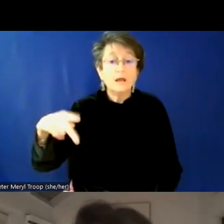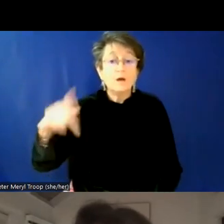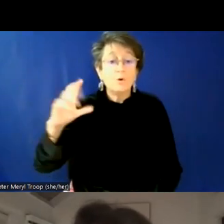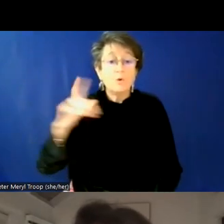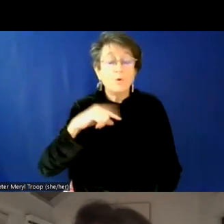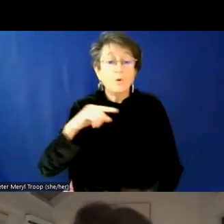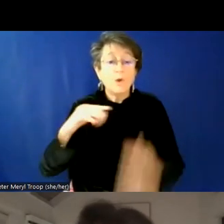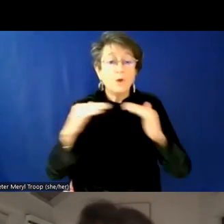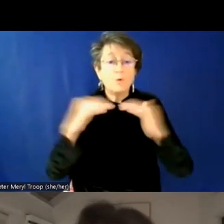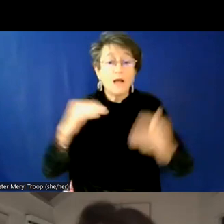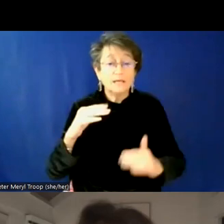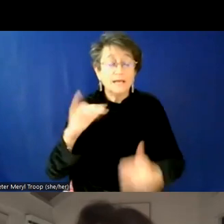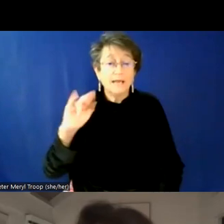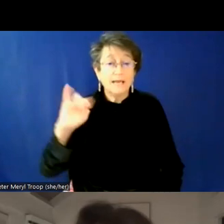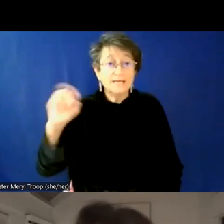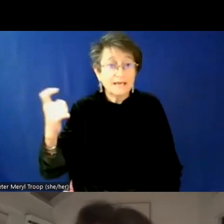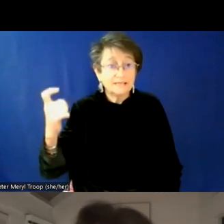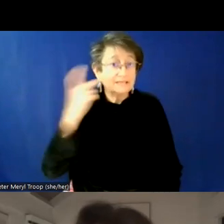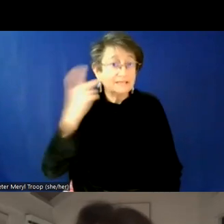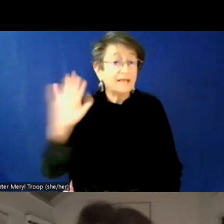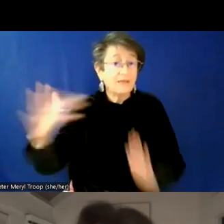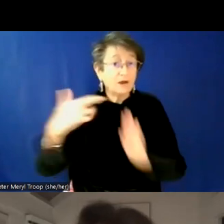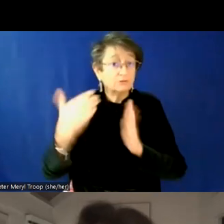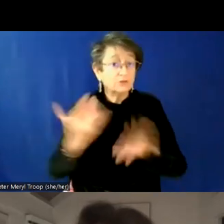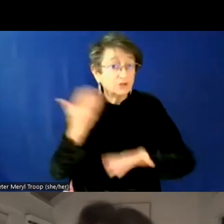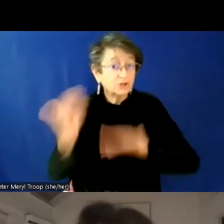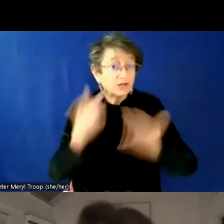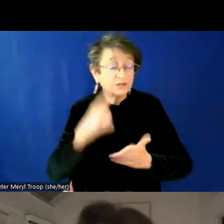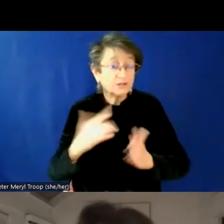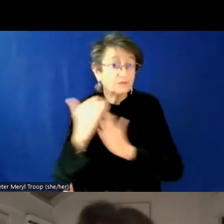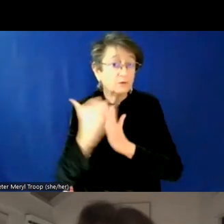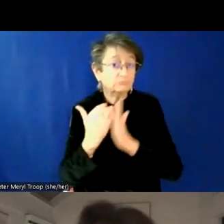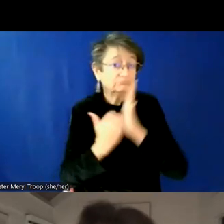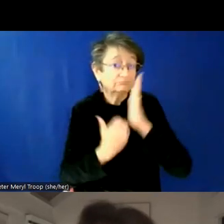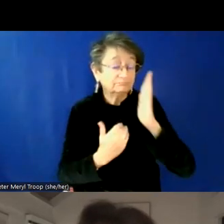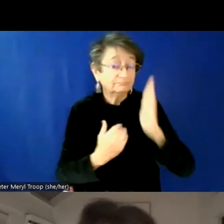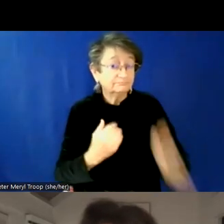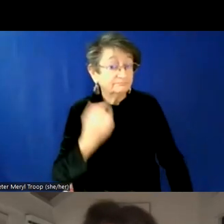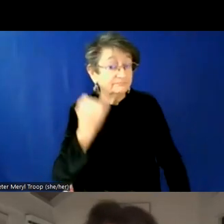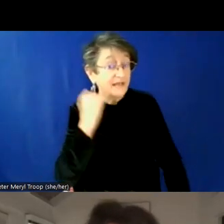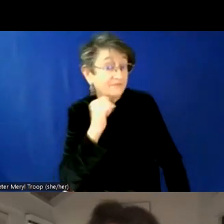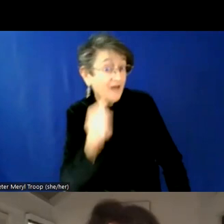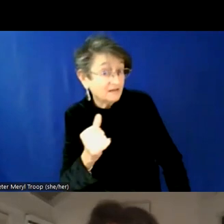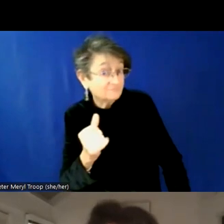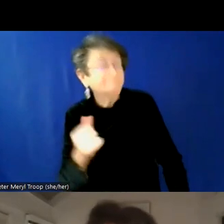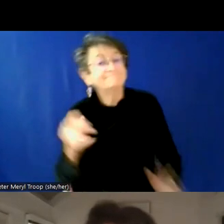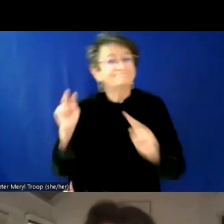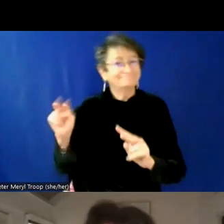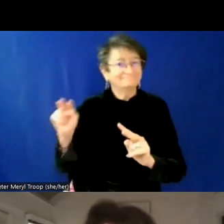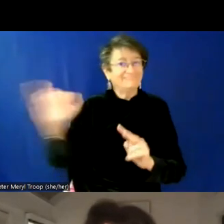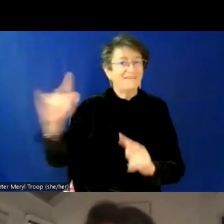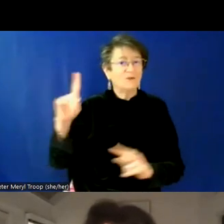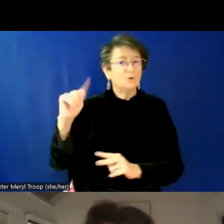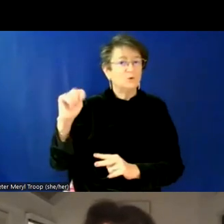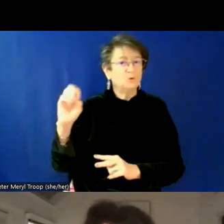uh, top level employer, uh, and see if you line up with it. And if not, there's your list of what to do. Hmm. That's great.